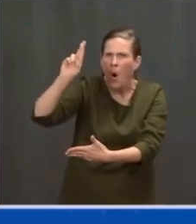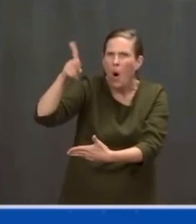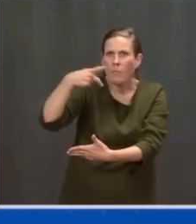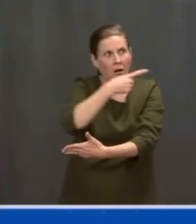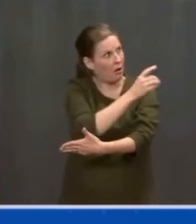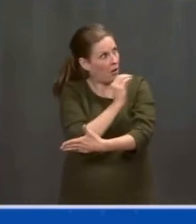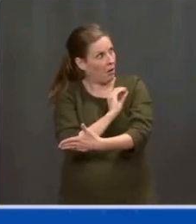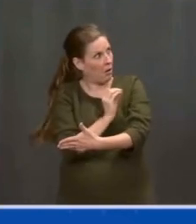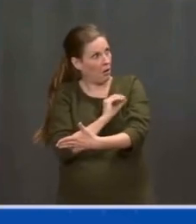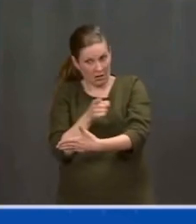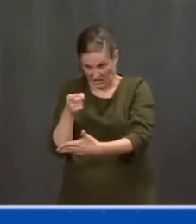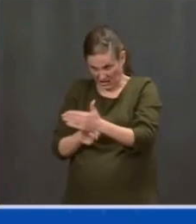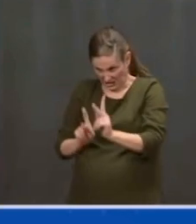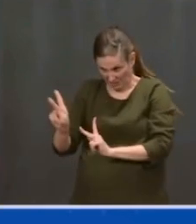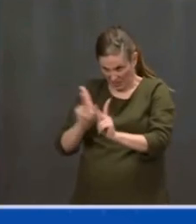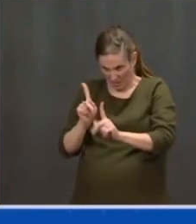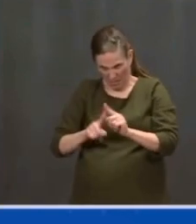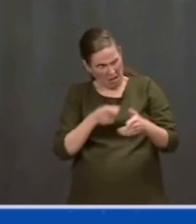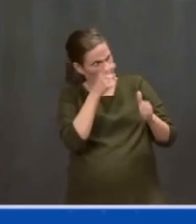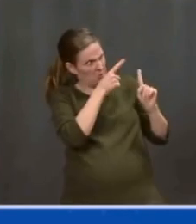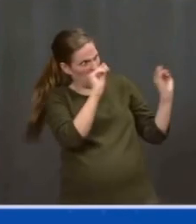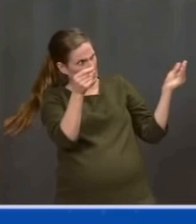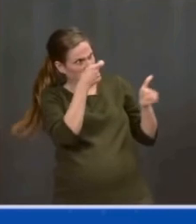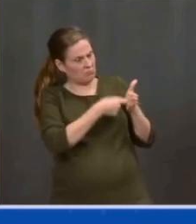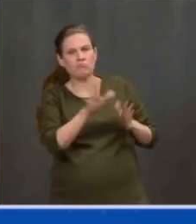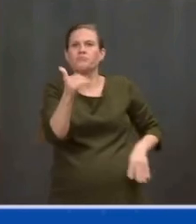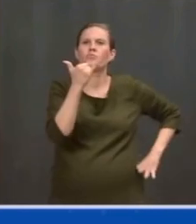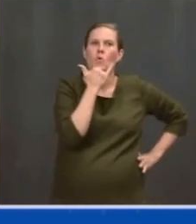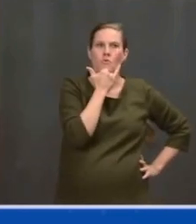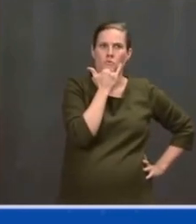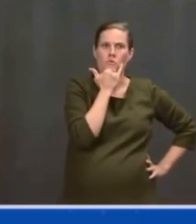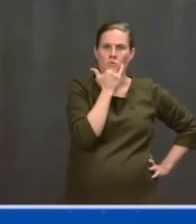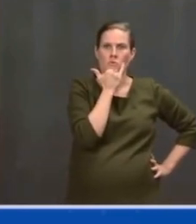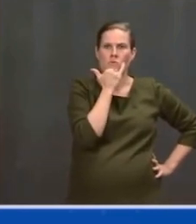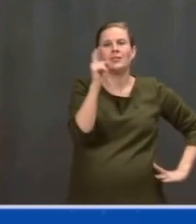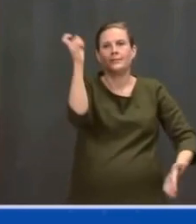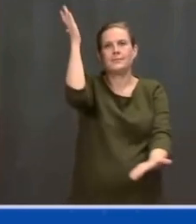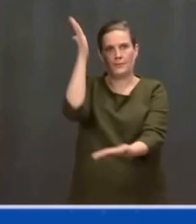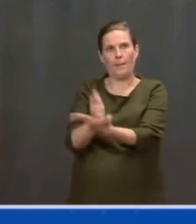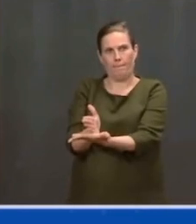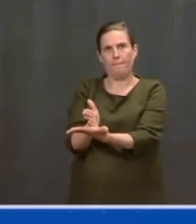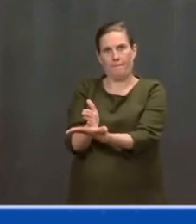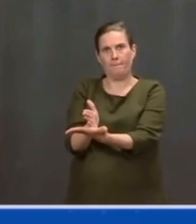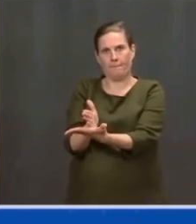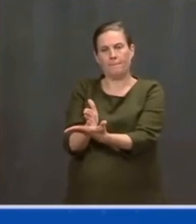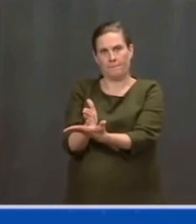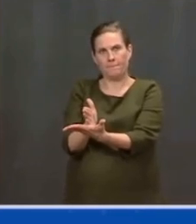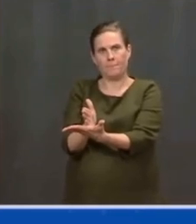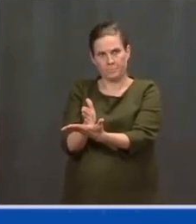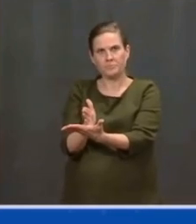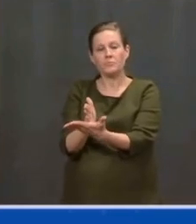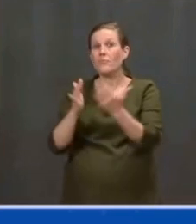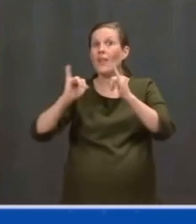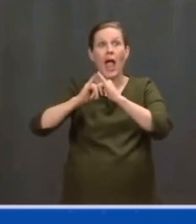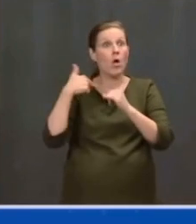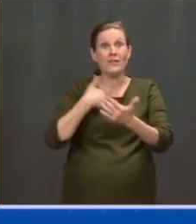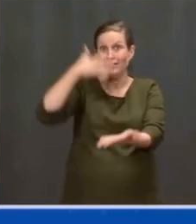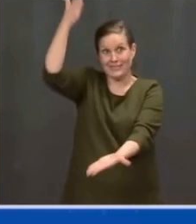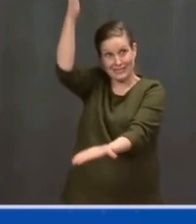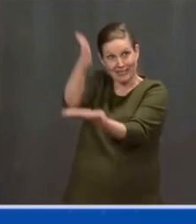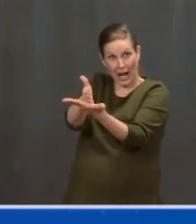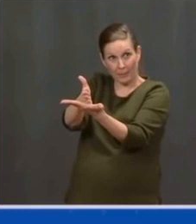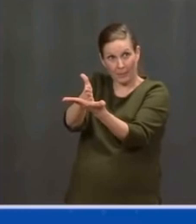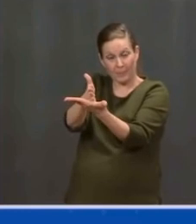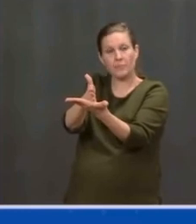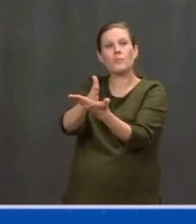I'm going to put an end to that. Here's how we'll do it. We're establishing a global minimum tax for U.S. corporations at 21 percent.